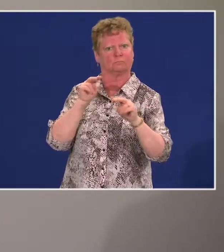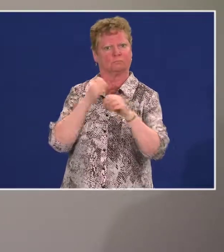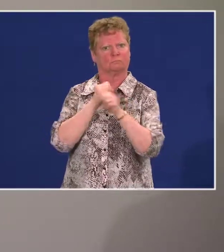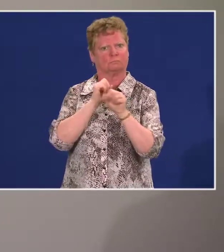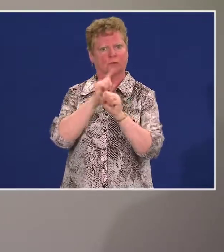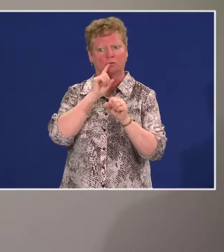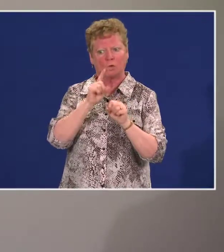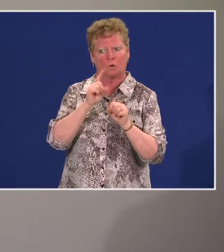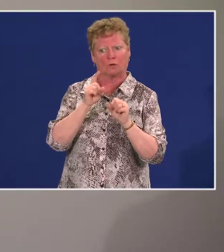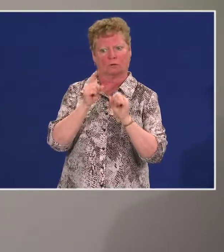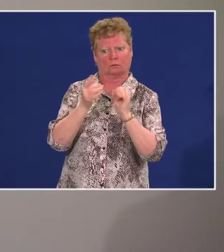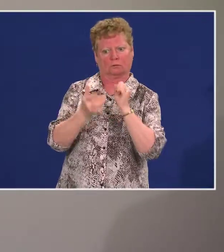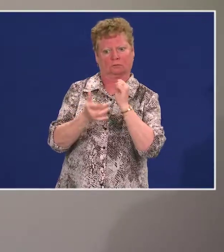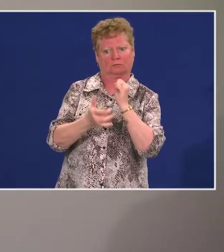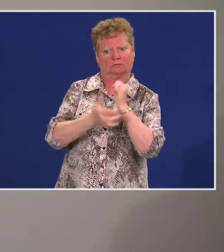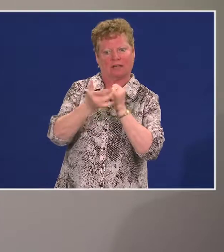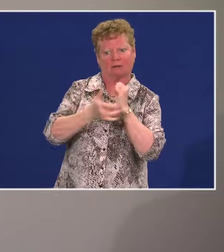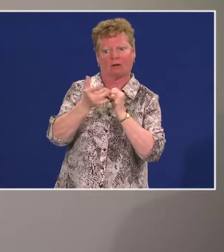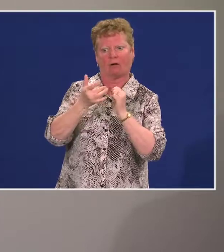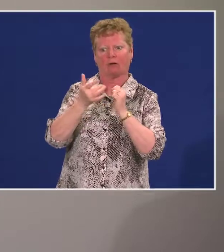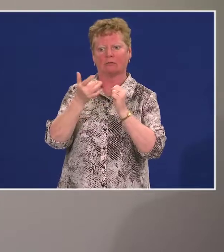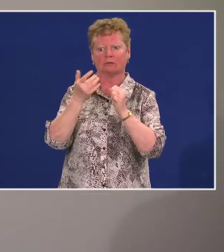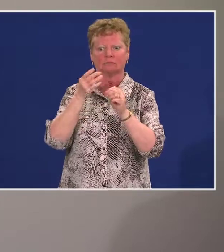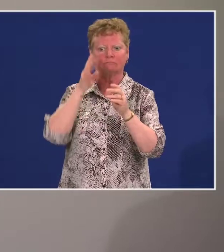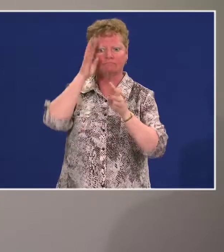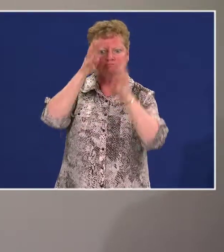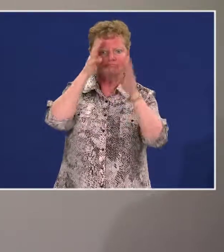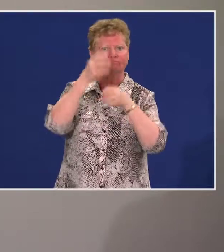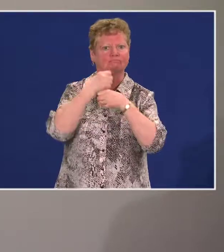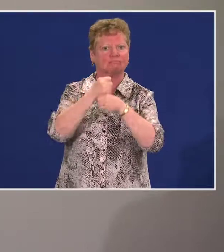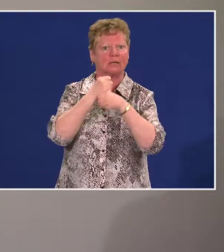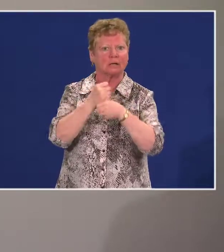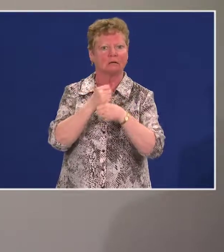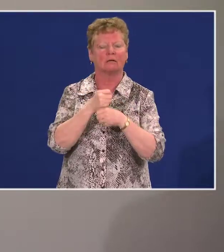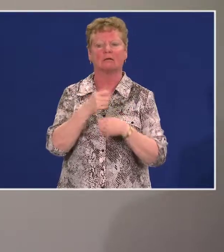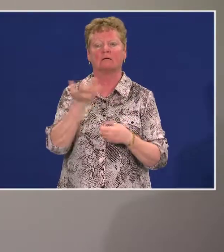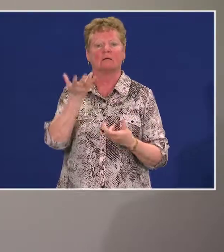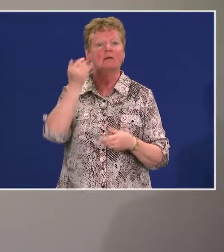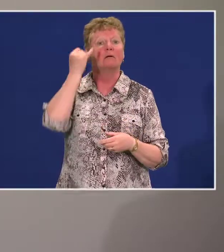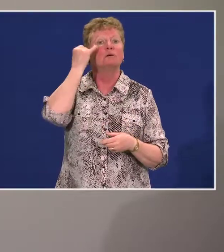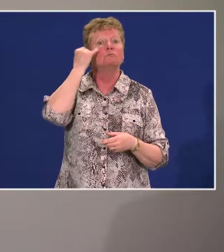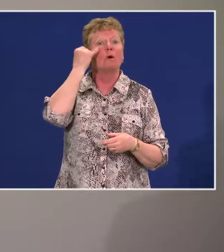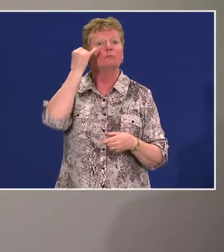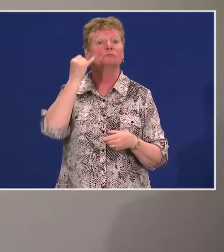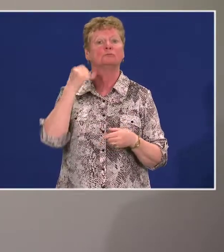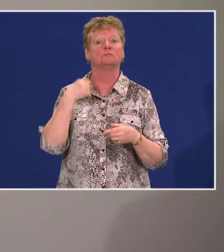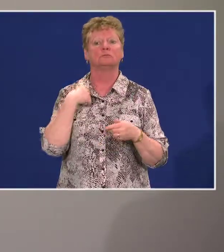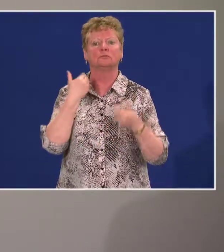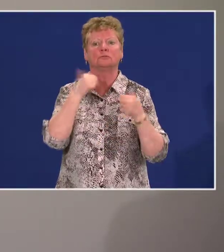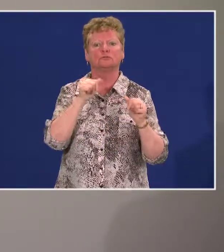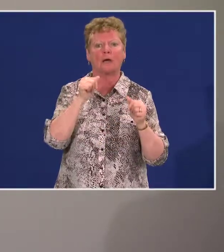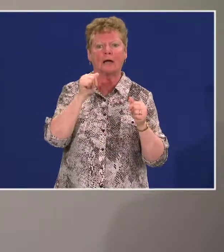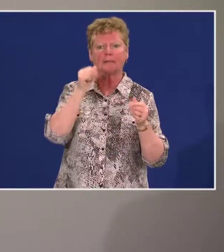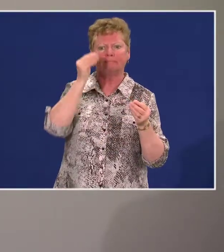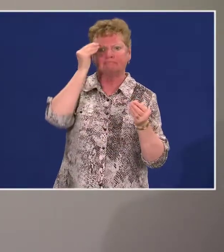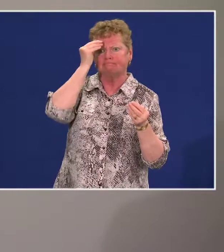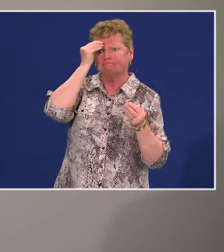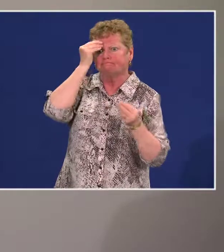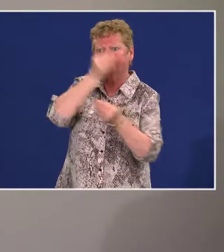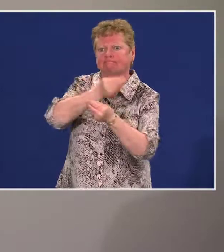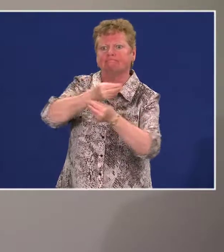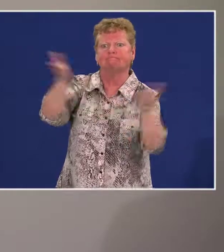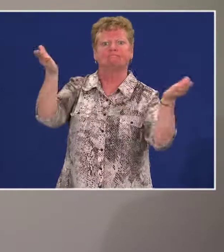technological innovations. So in other words, whenever we're trying to communicate about something